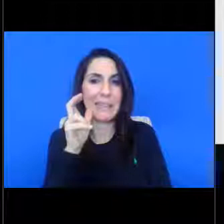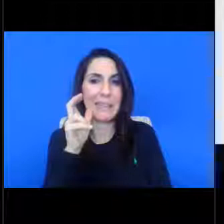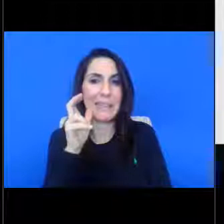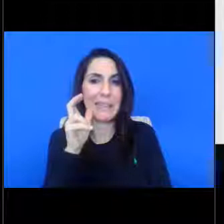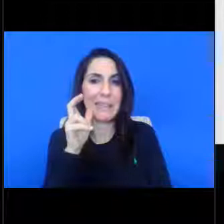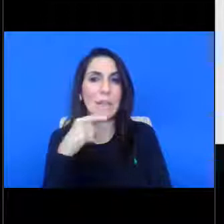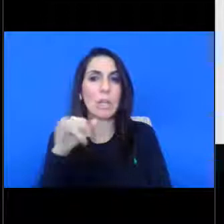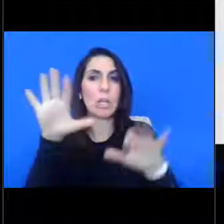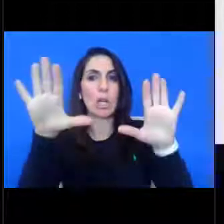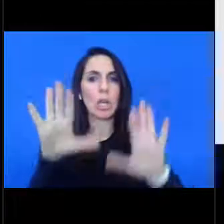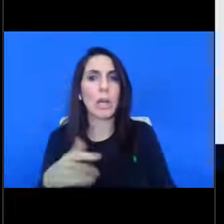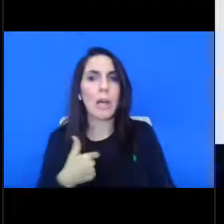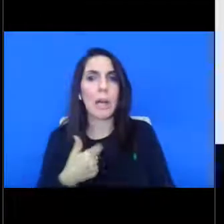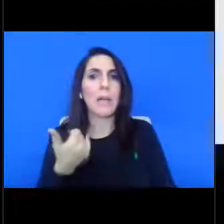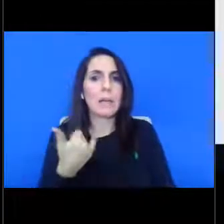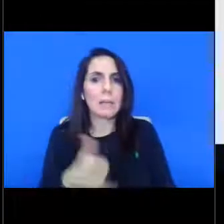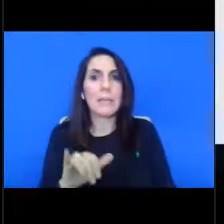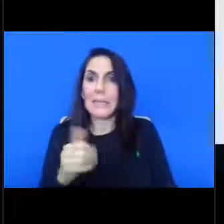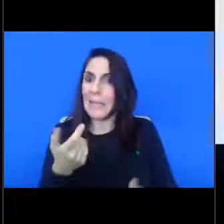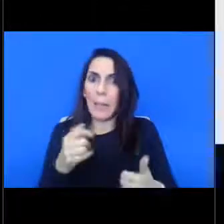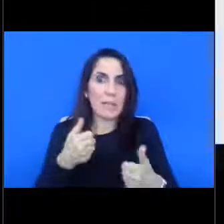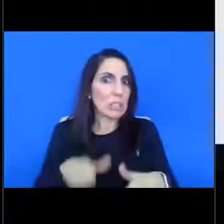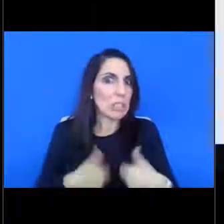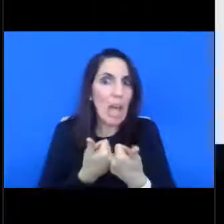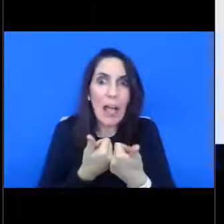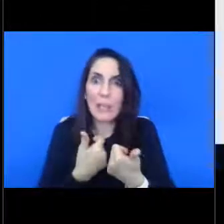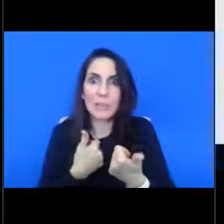Fabulous. I'm, I'm, still a little challenged. How can I help you?